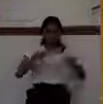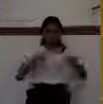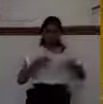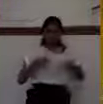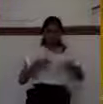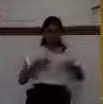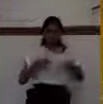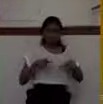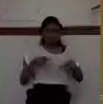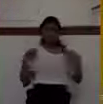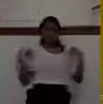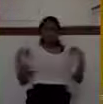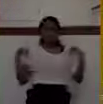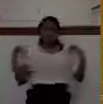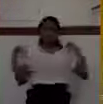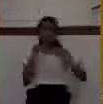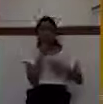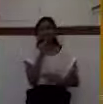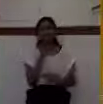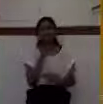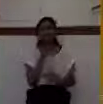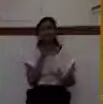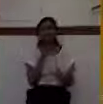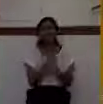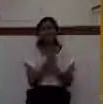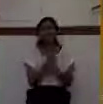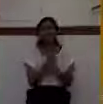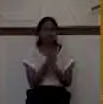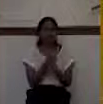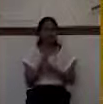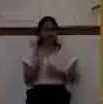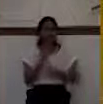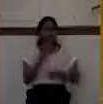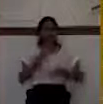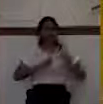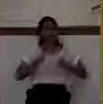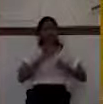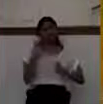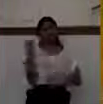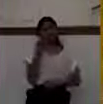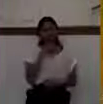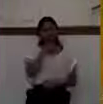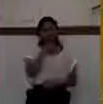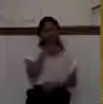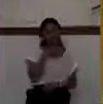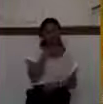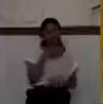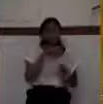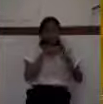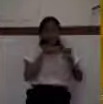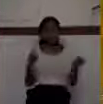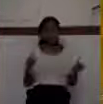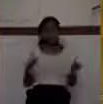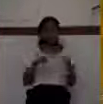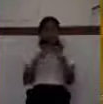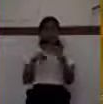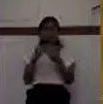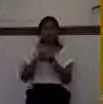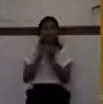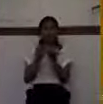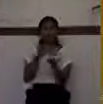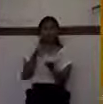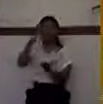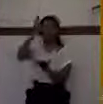There's something about us that's not entirely right, and so any emotion that we have is corrupt. However, when the Bible says God is jealous,